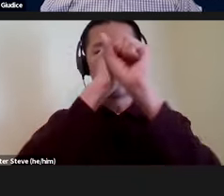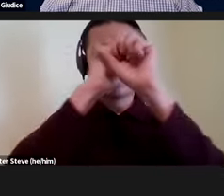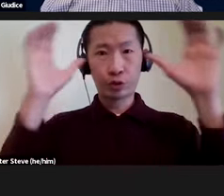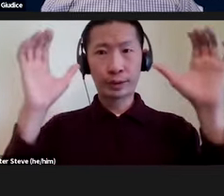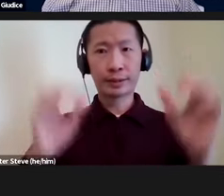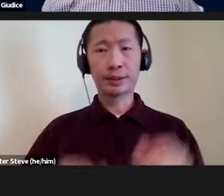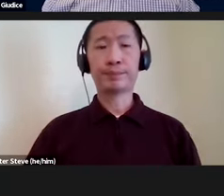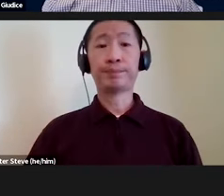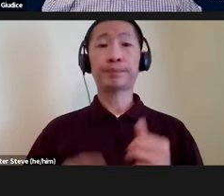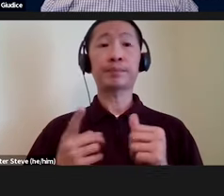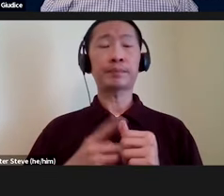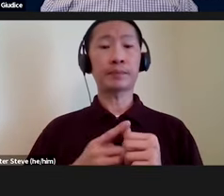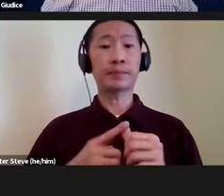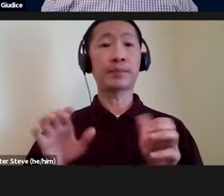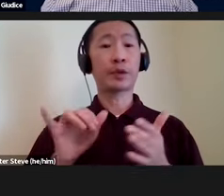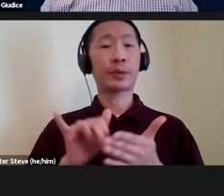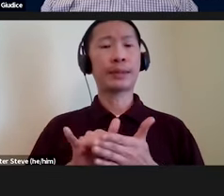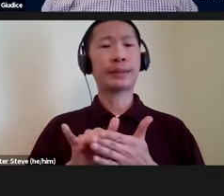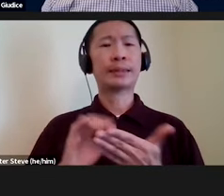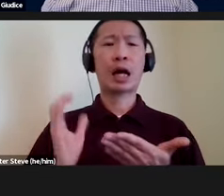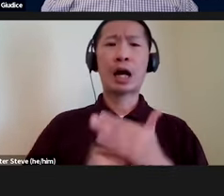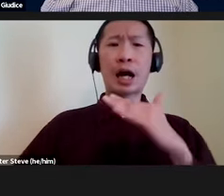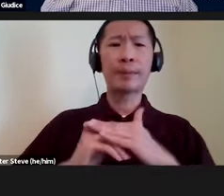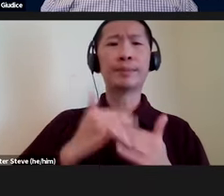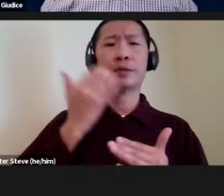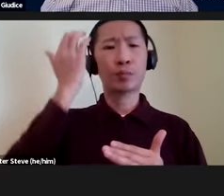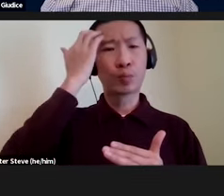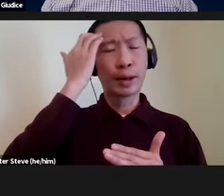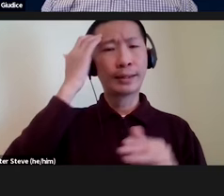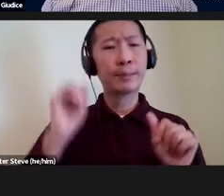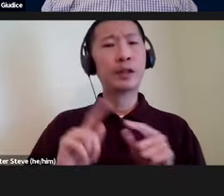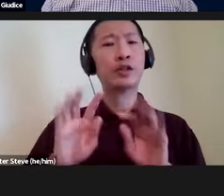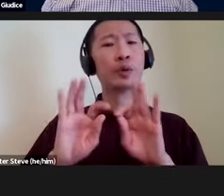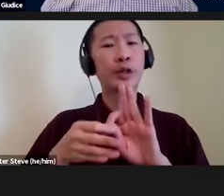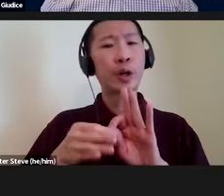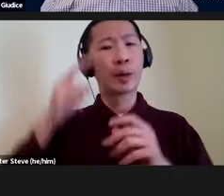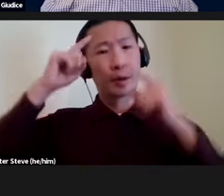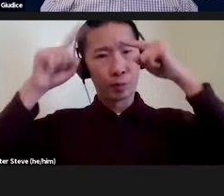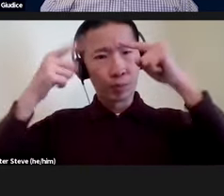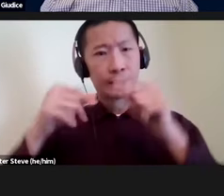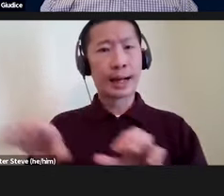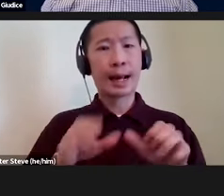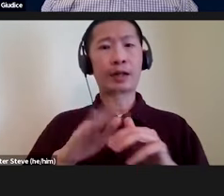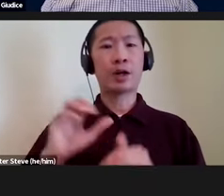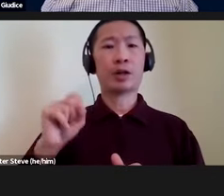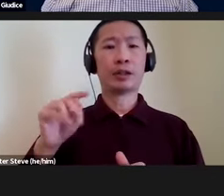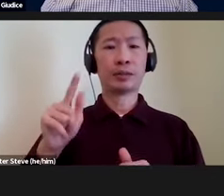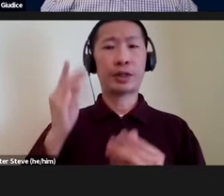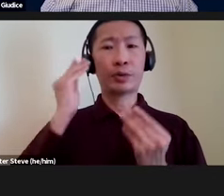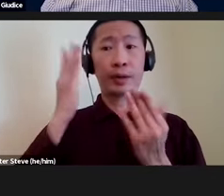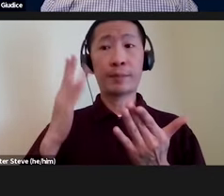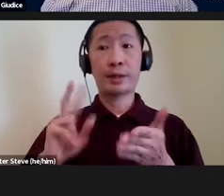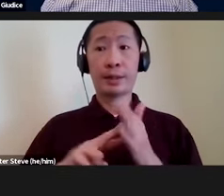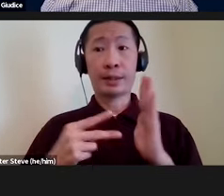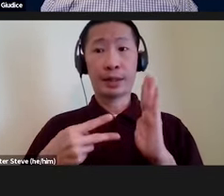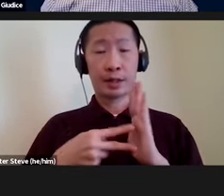So, first, doing this optimizes the brain's ability to interpret, process, and act on spatial information. So, in other words,